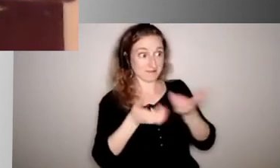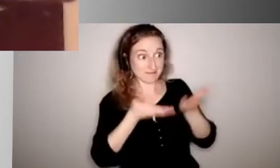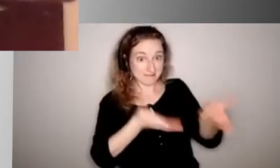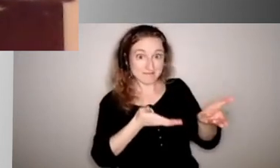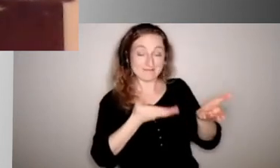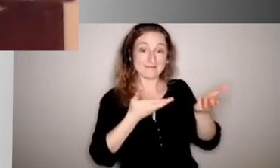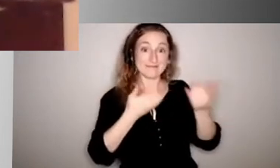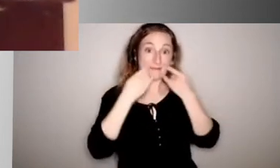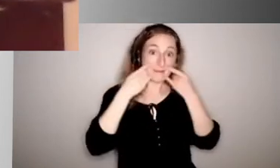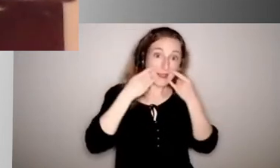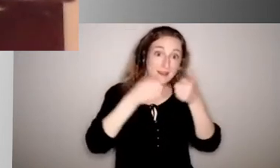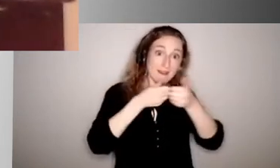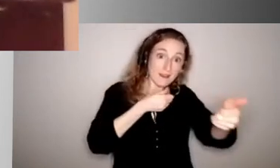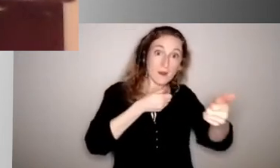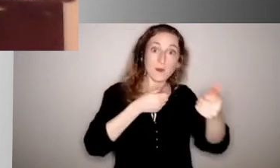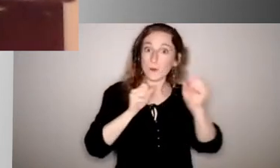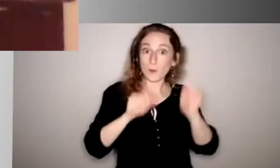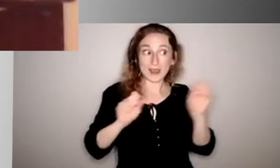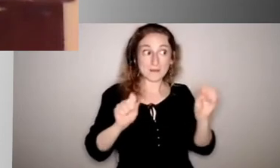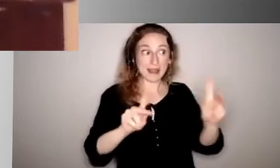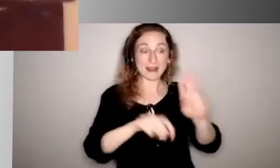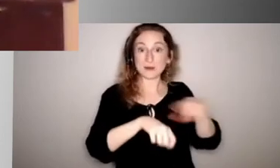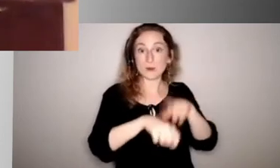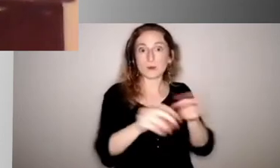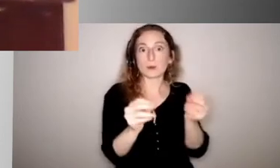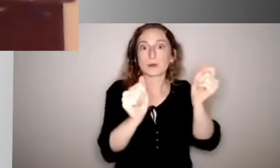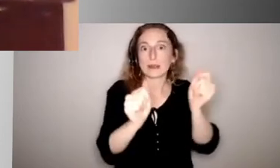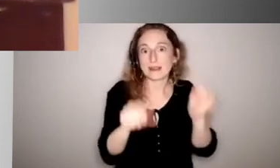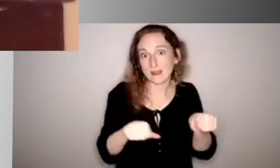can get back to that level of normalcy that everybody wants at much, much quicker pace.